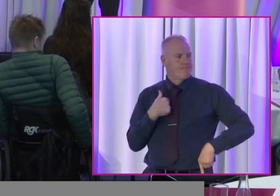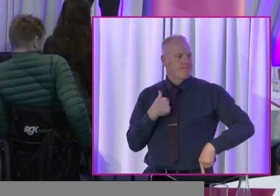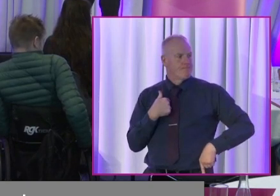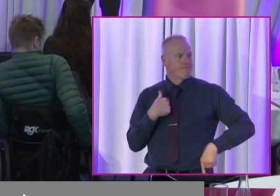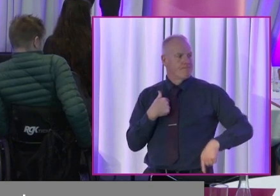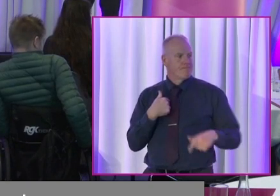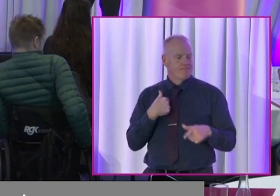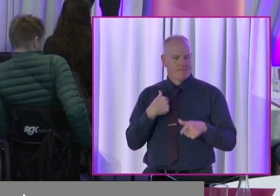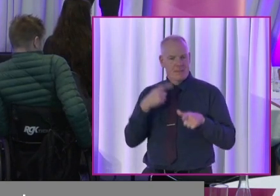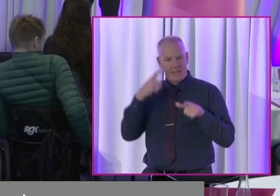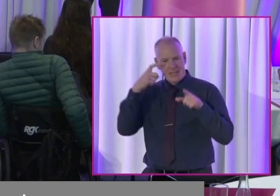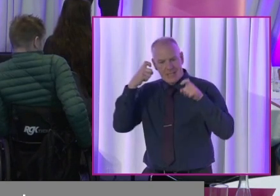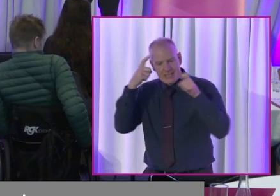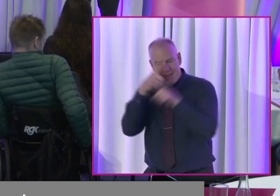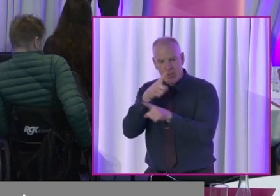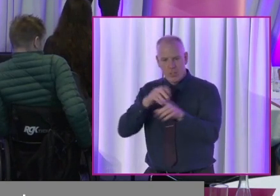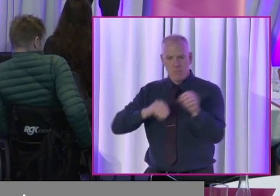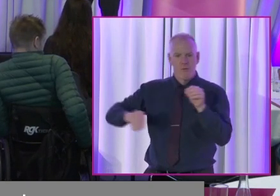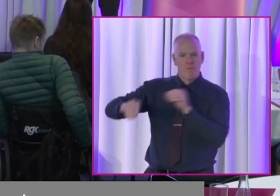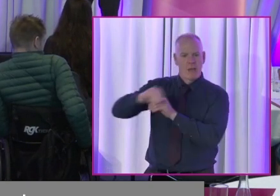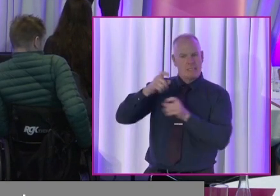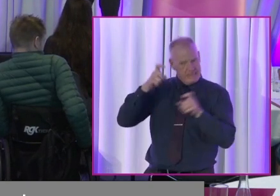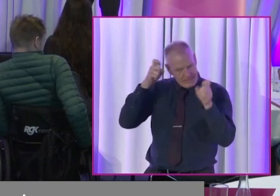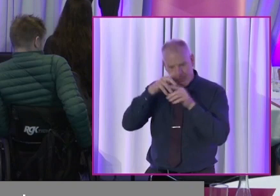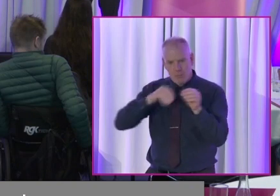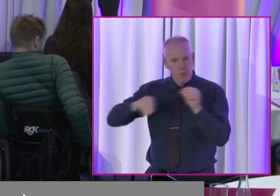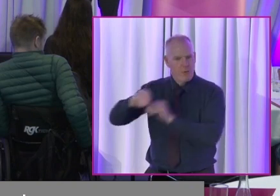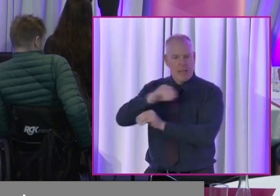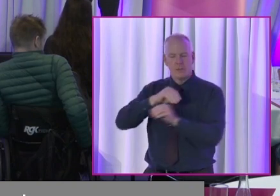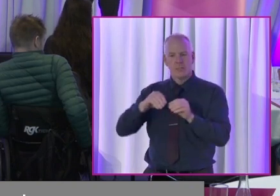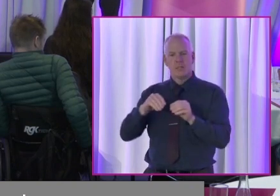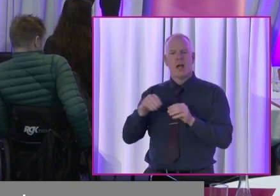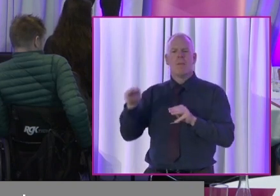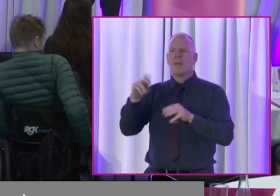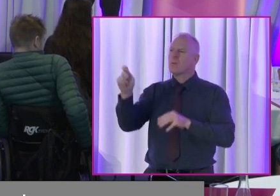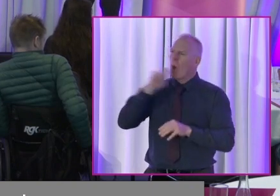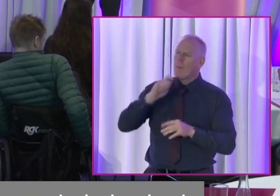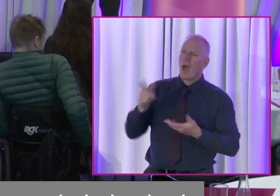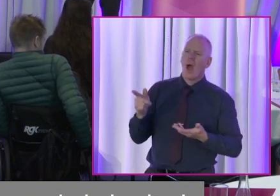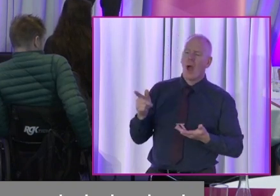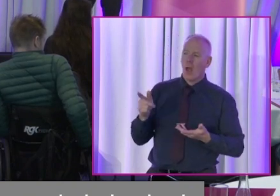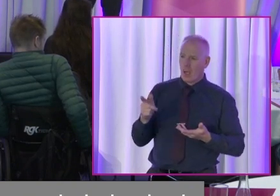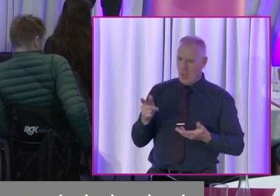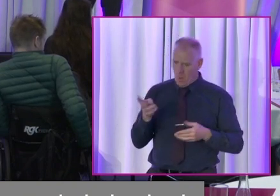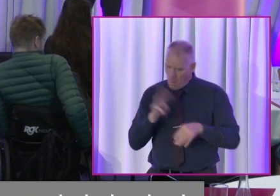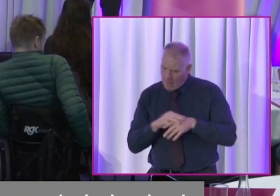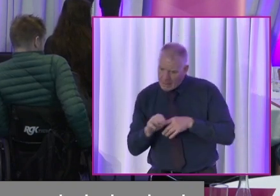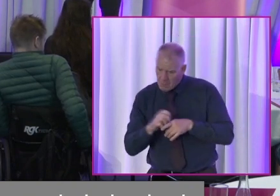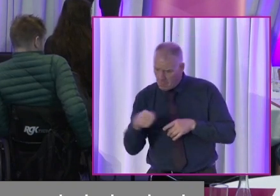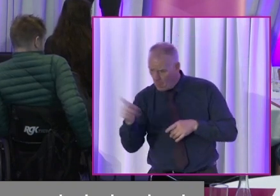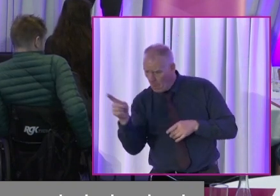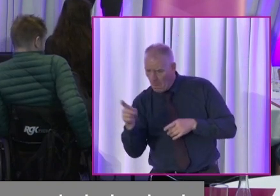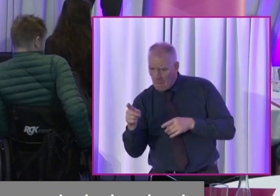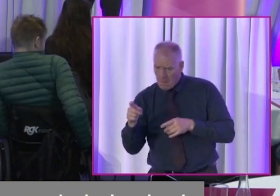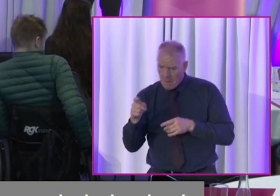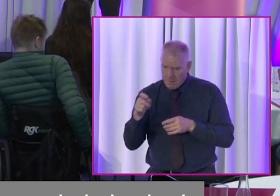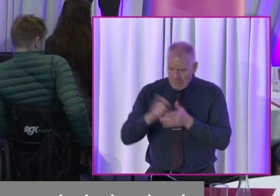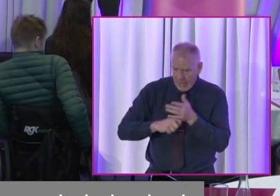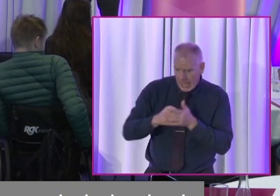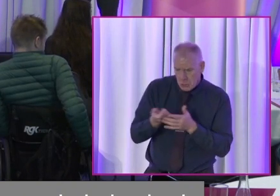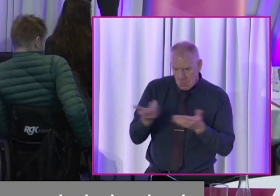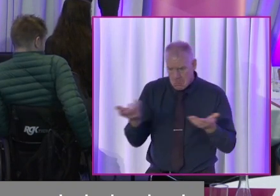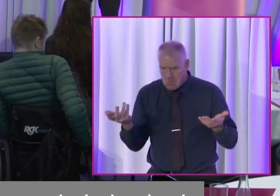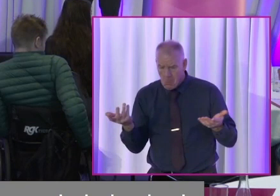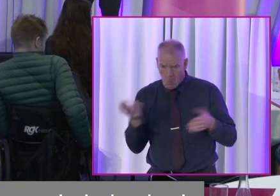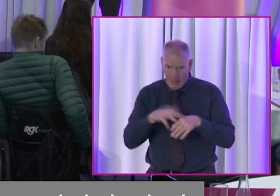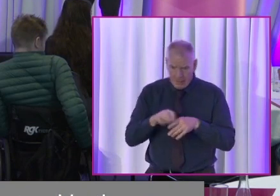difficulty getting around. I also had people saying to me, was I well enough to stand in the election?